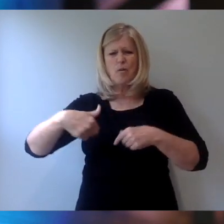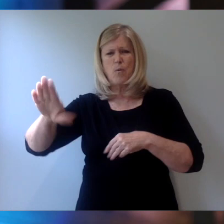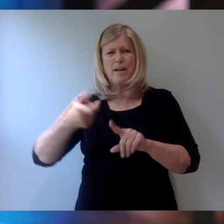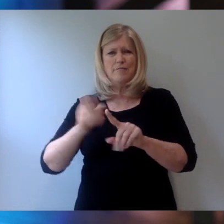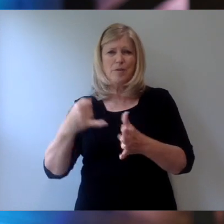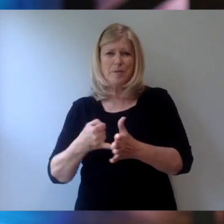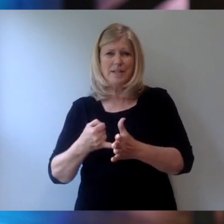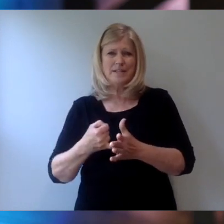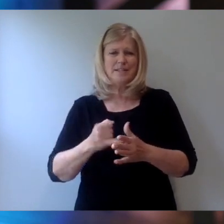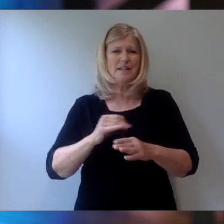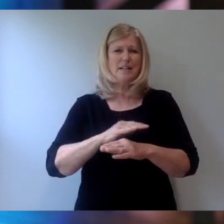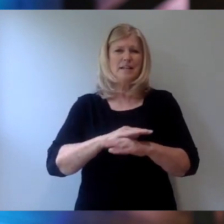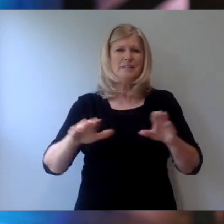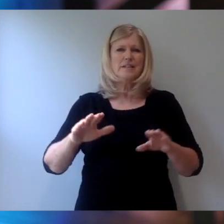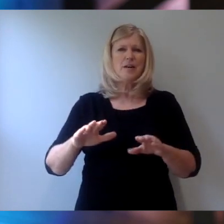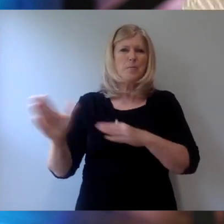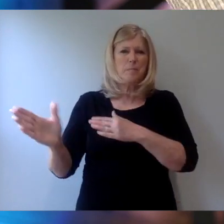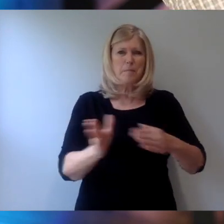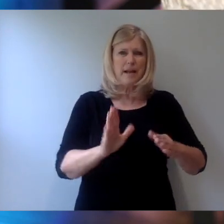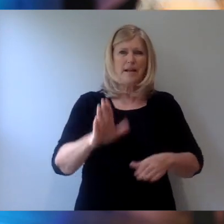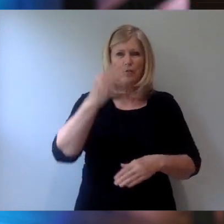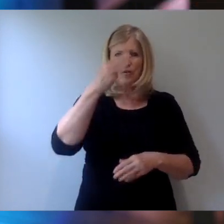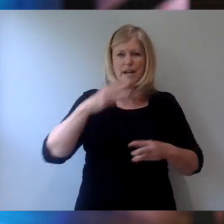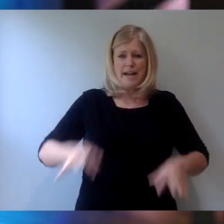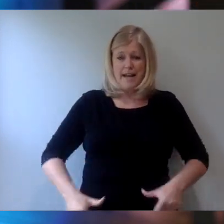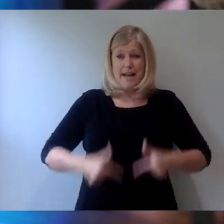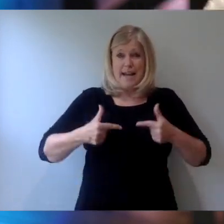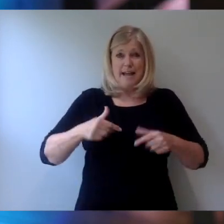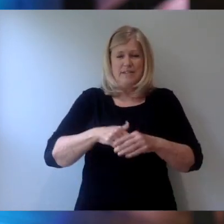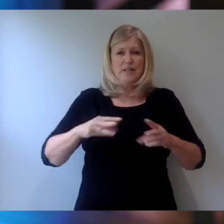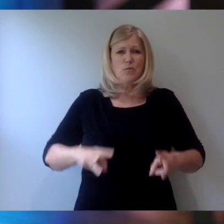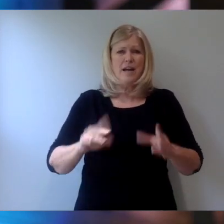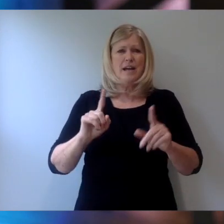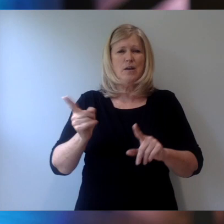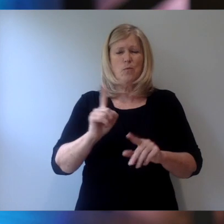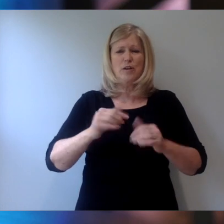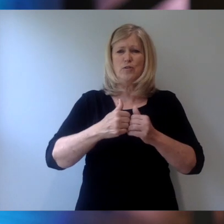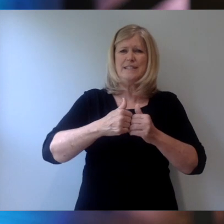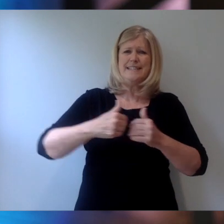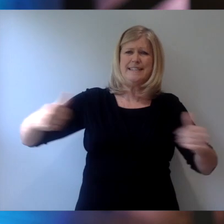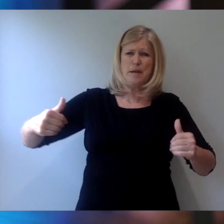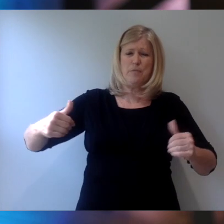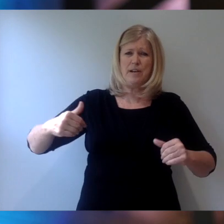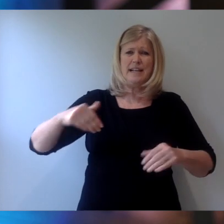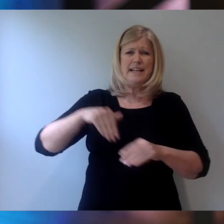Don't program your lives in such a way where you are cut off even in exile.